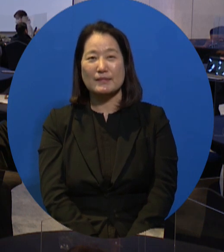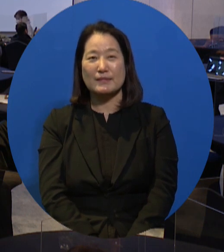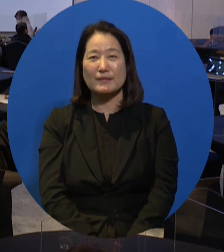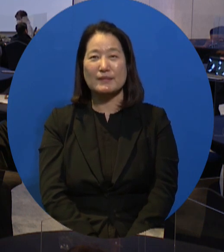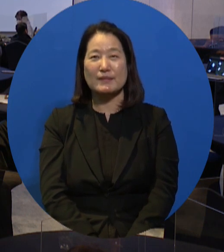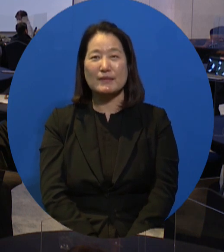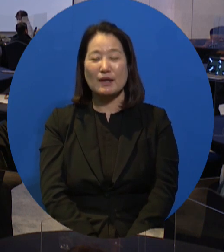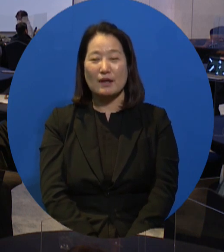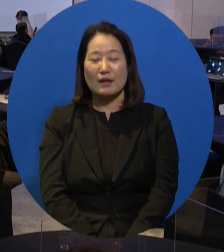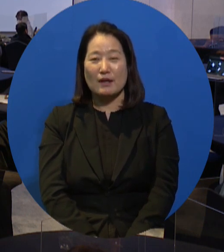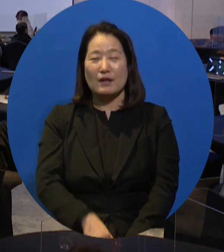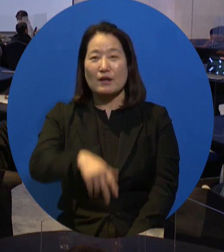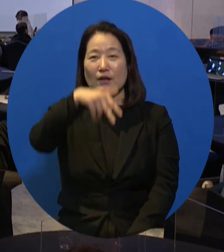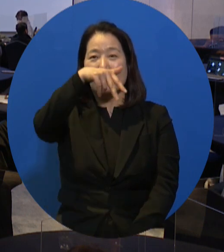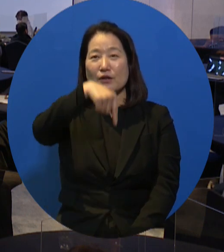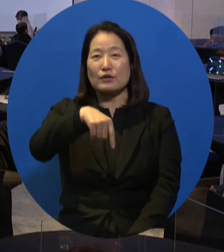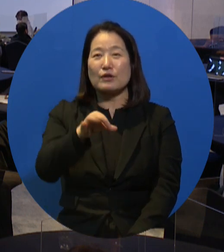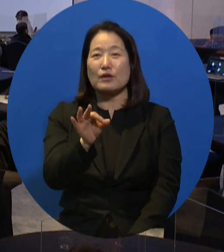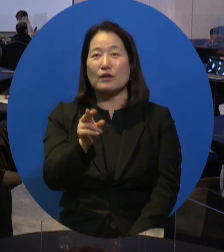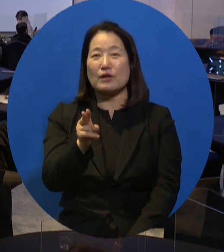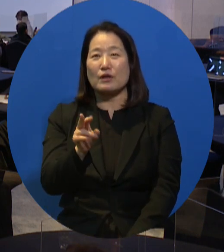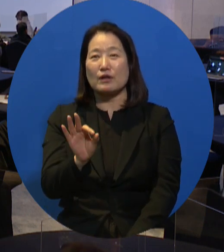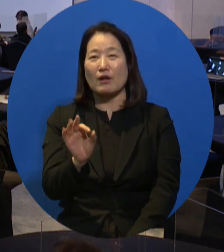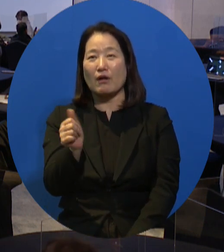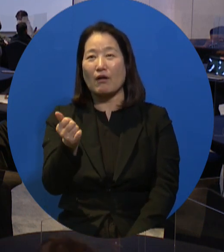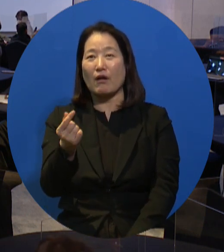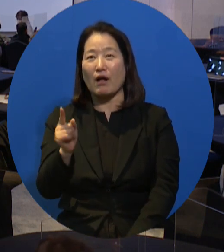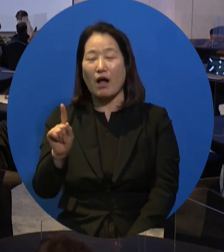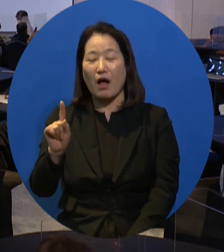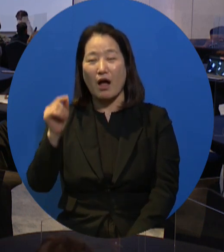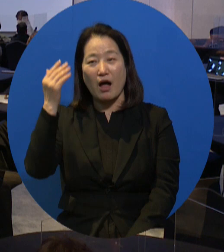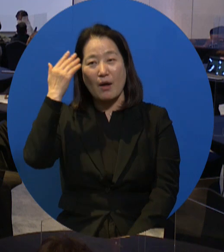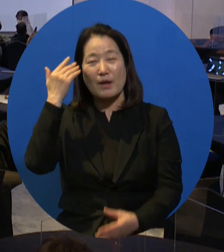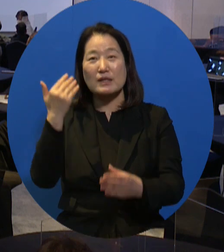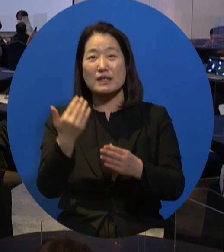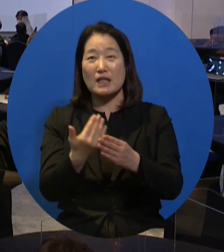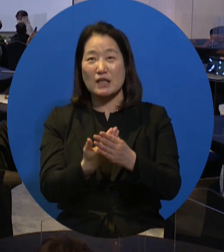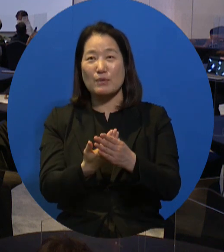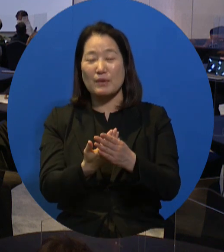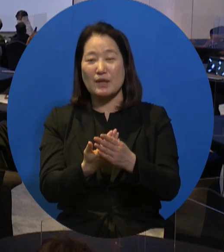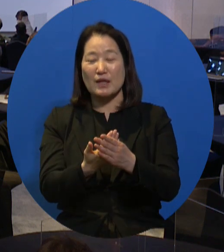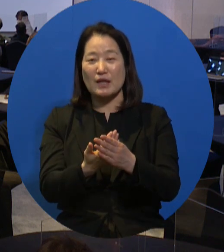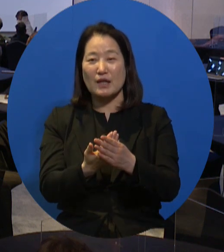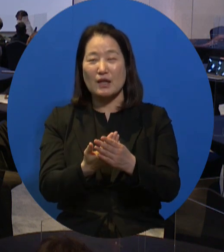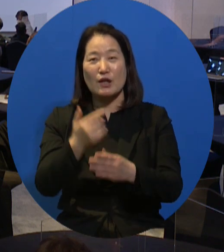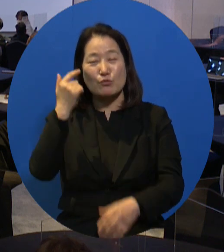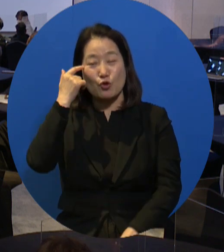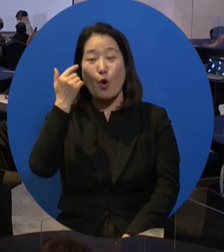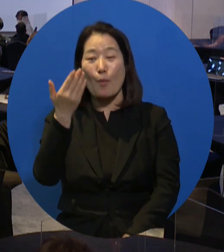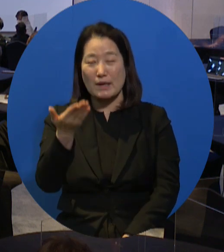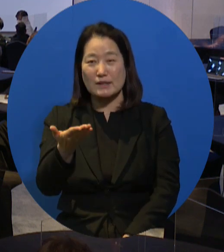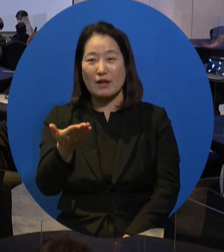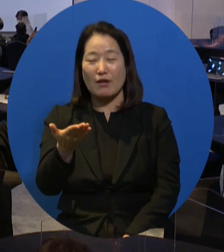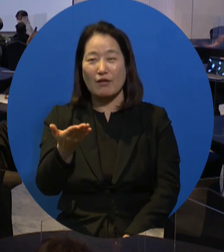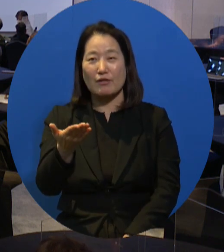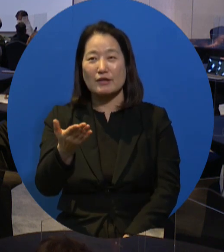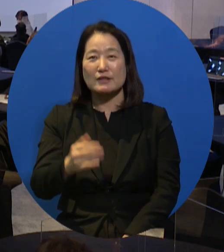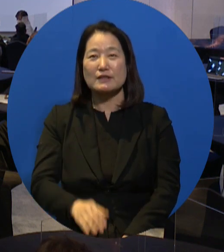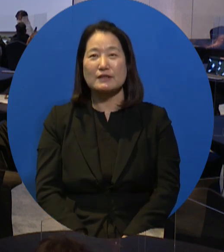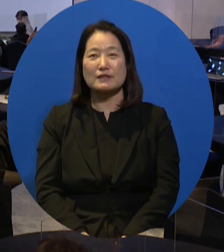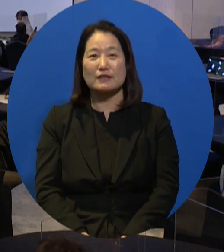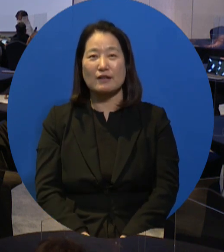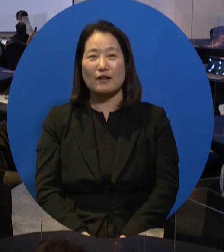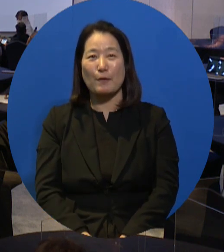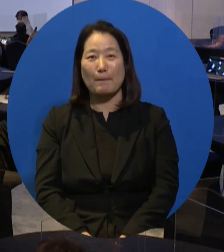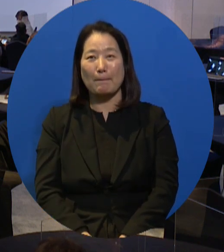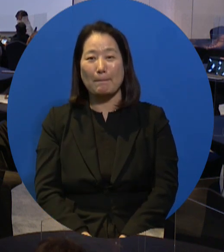questions to Dr. Chu, first of all, about the government policy of under the new